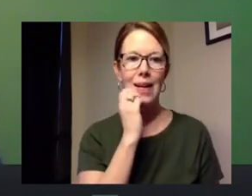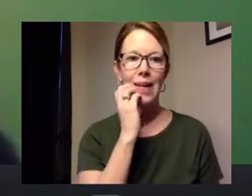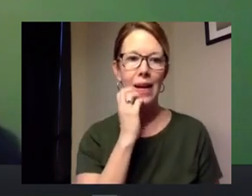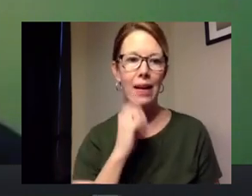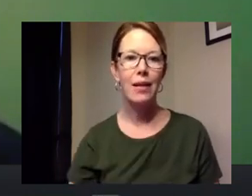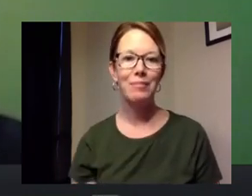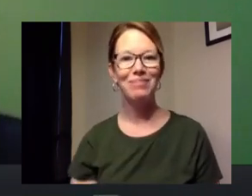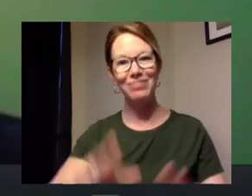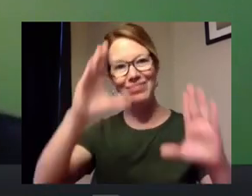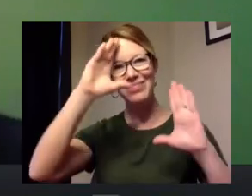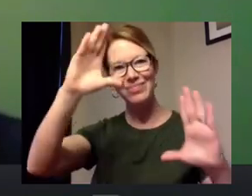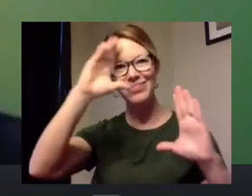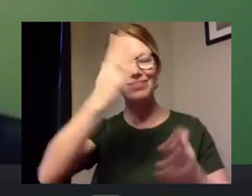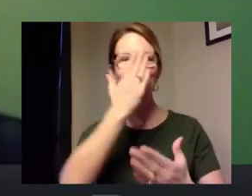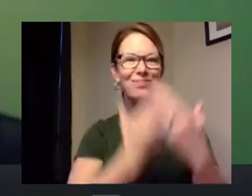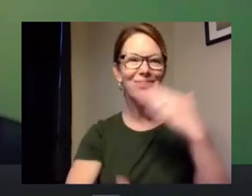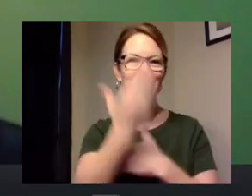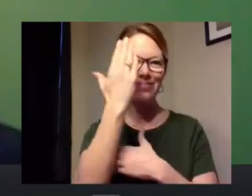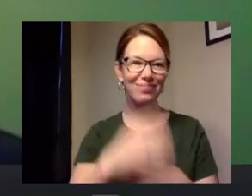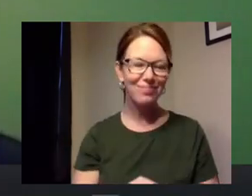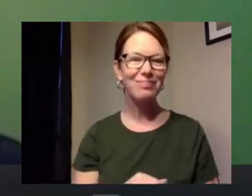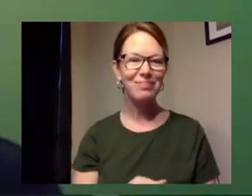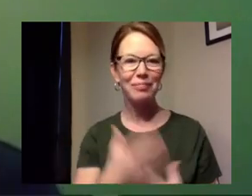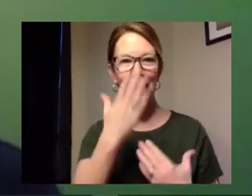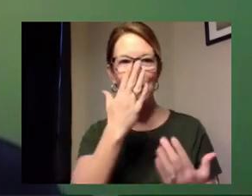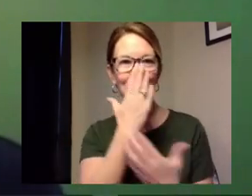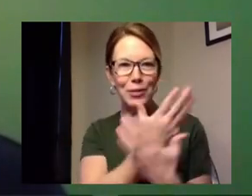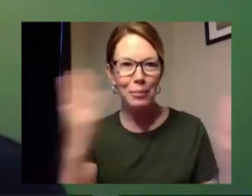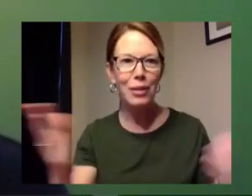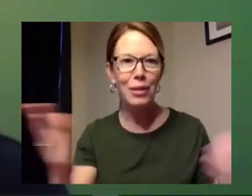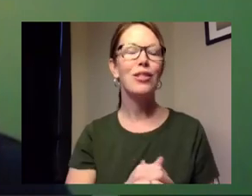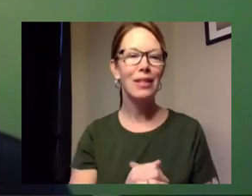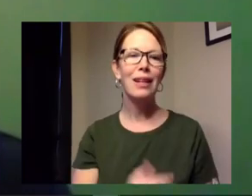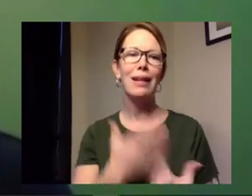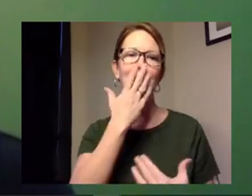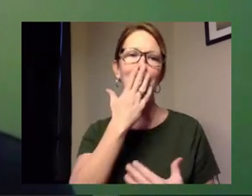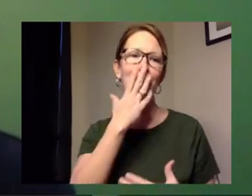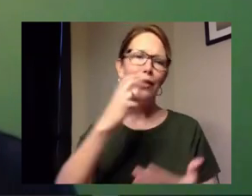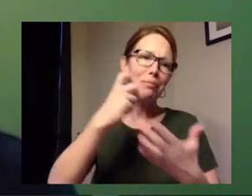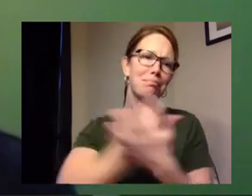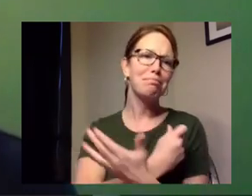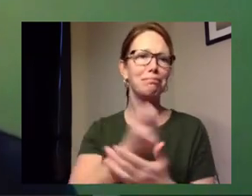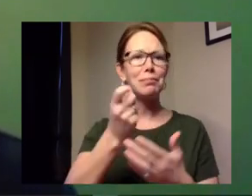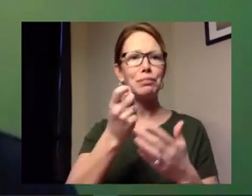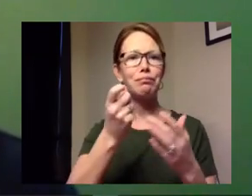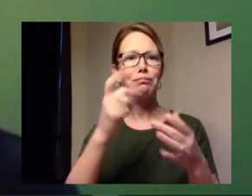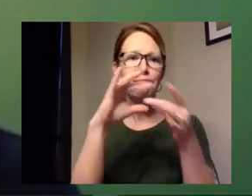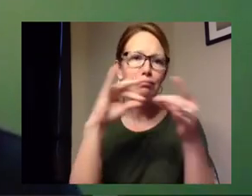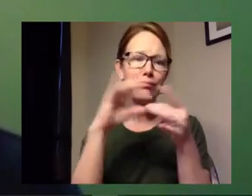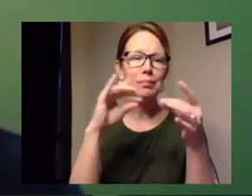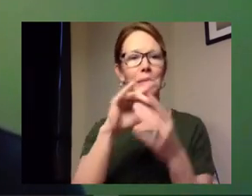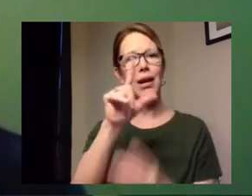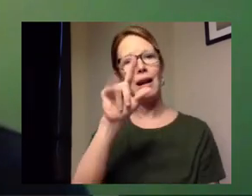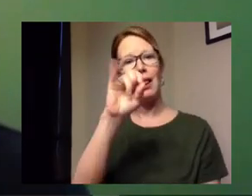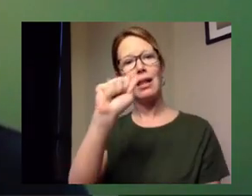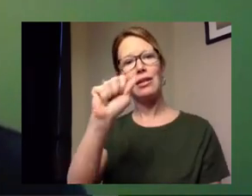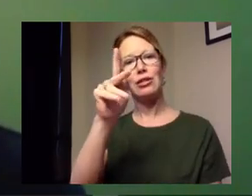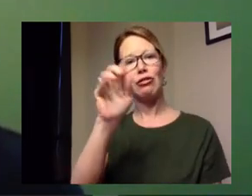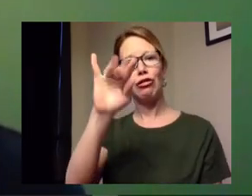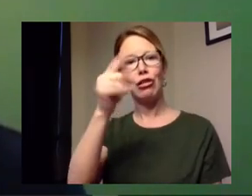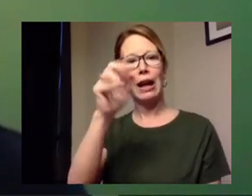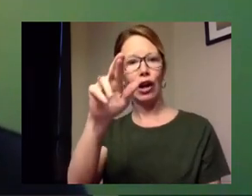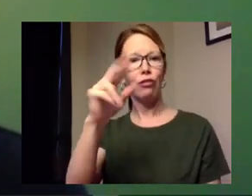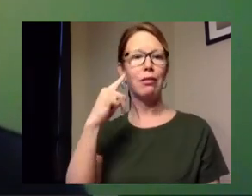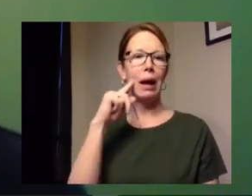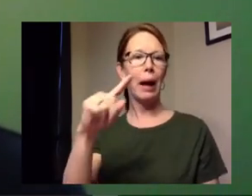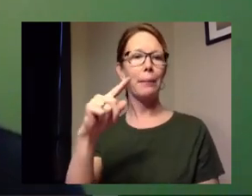hi thanks so much and thank you for the opportunity to speak tonight um i'm lisa krieger a member of the village council